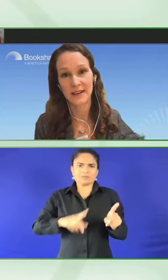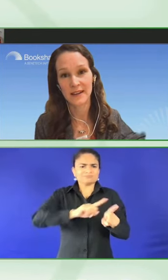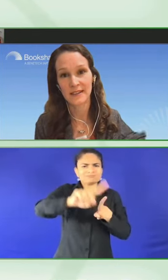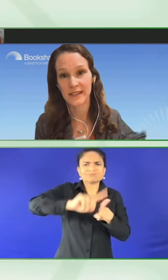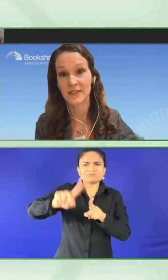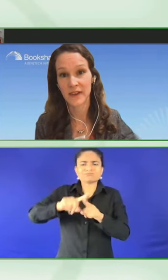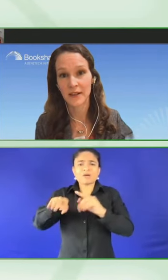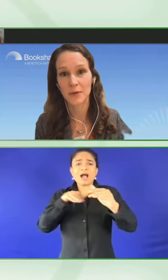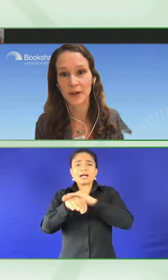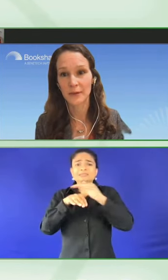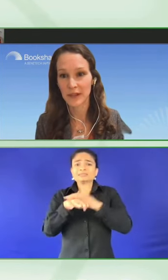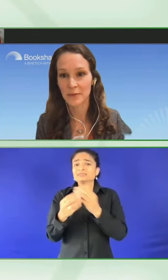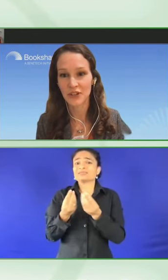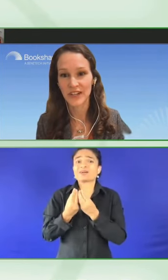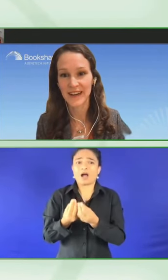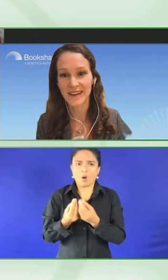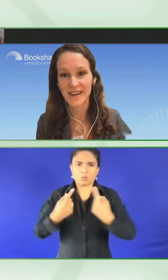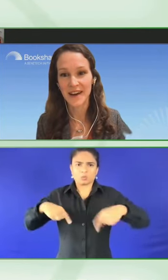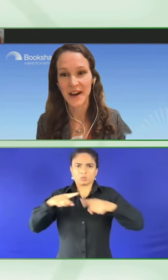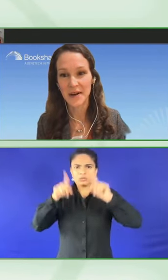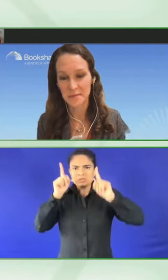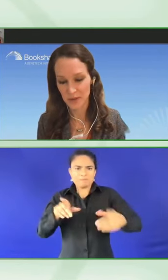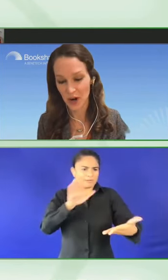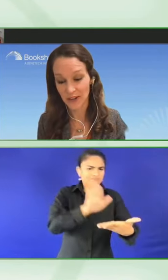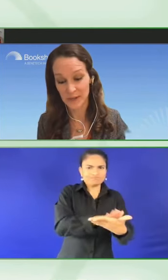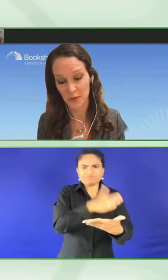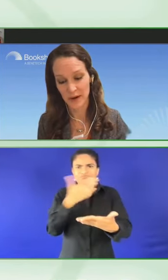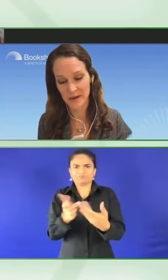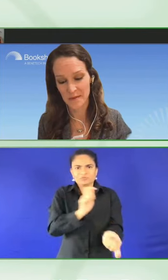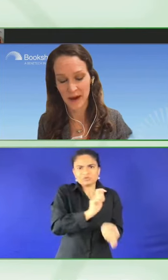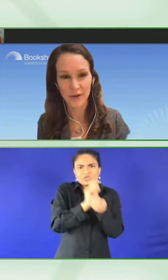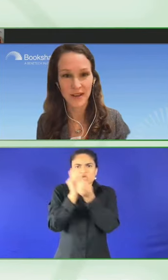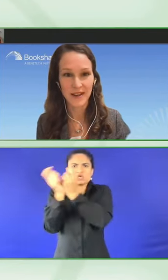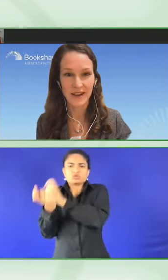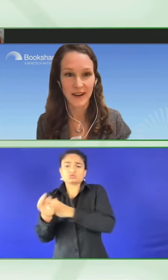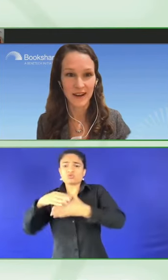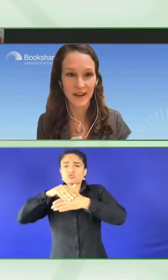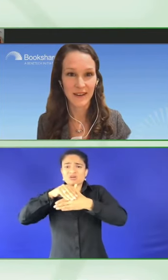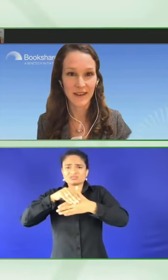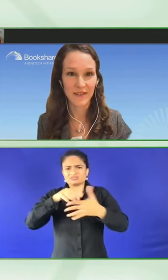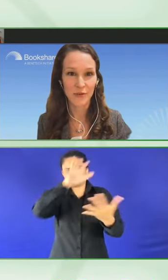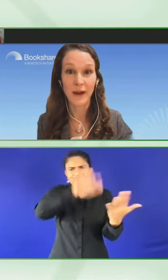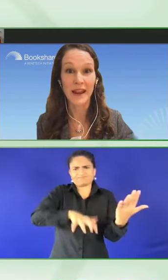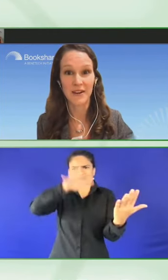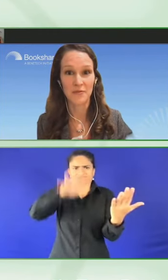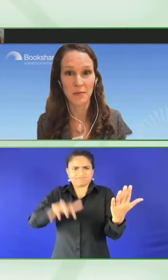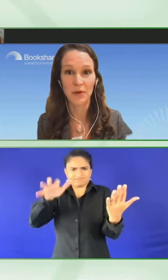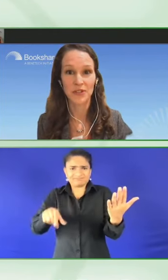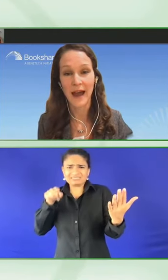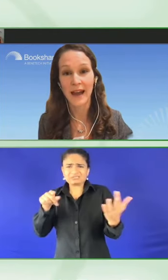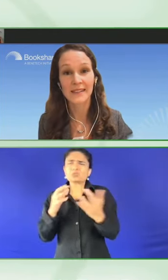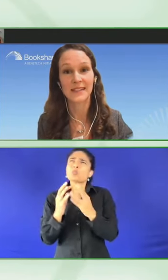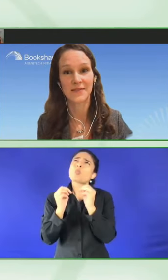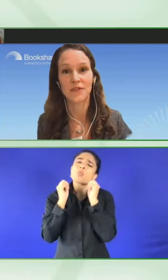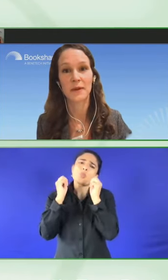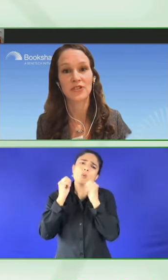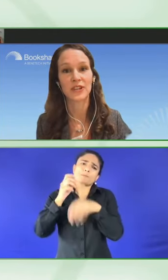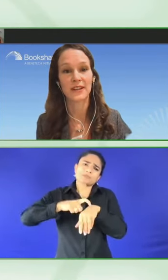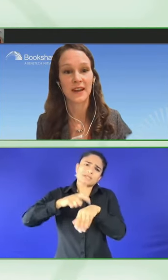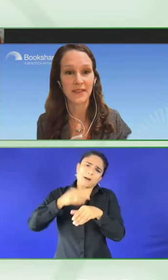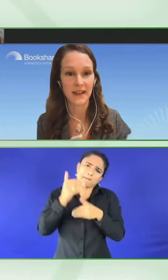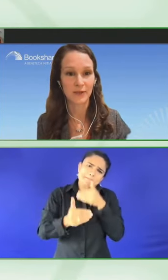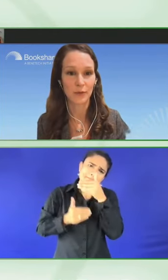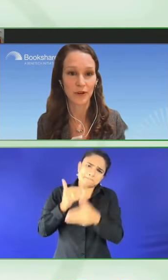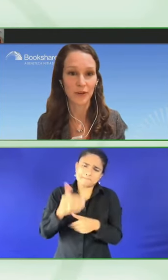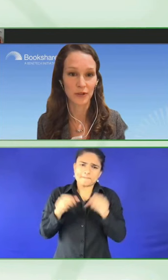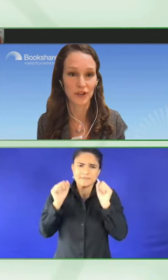content is available. I really appreciate Carla's point about the right of people to access information,